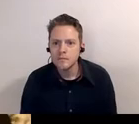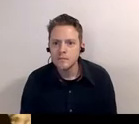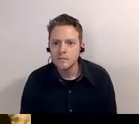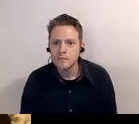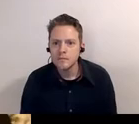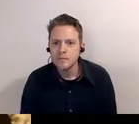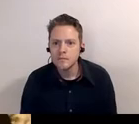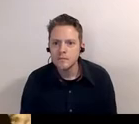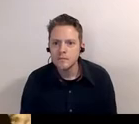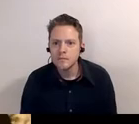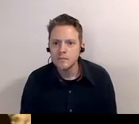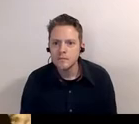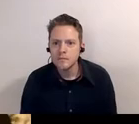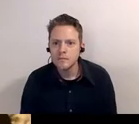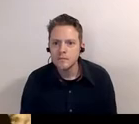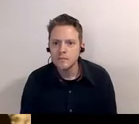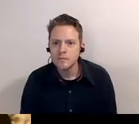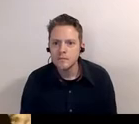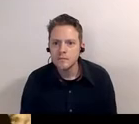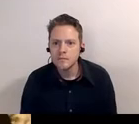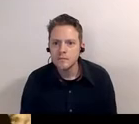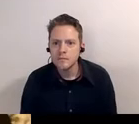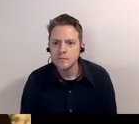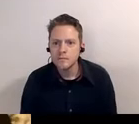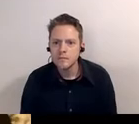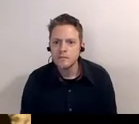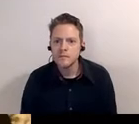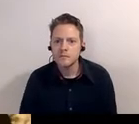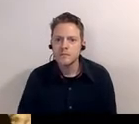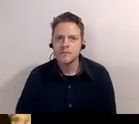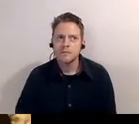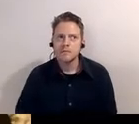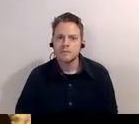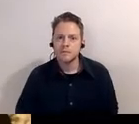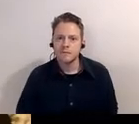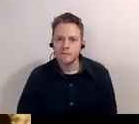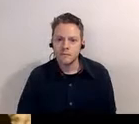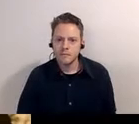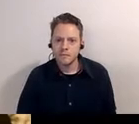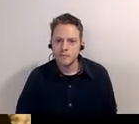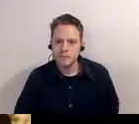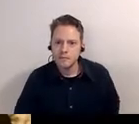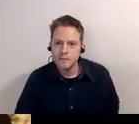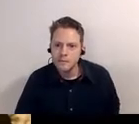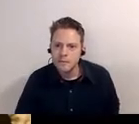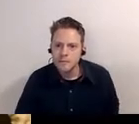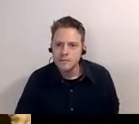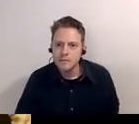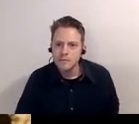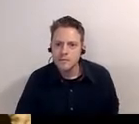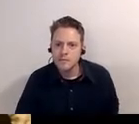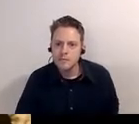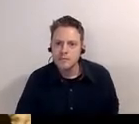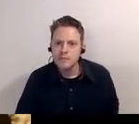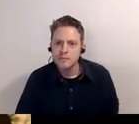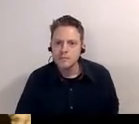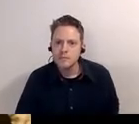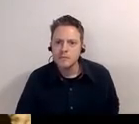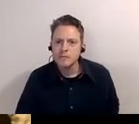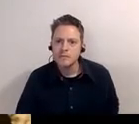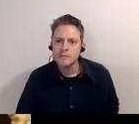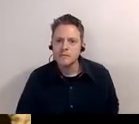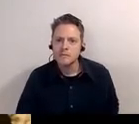families lived out here by this grist mill and that is now a familiar scene today where uh kids play during the you know river festival